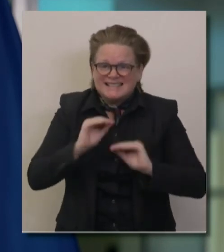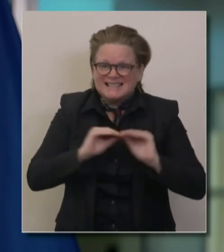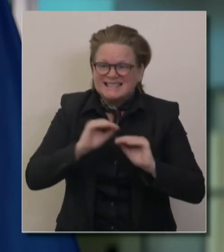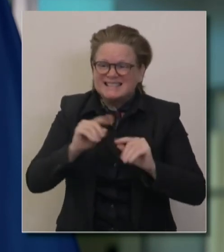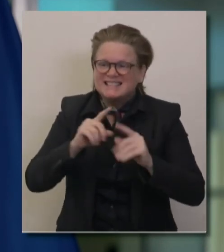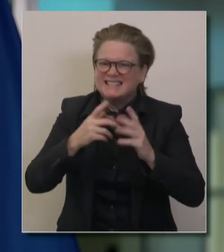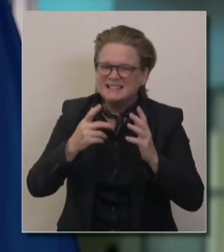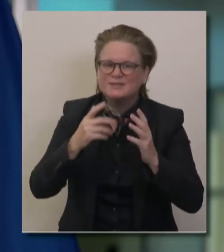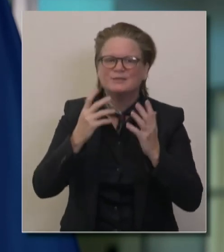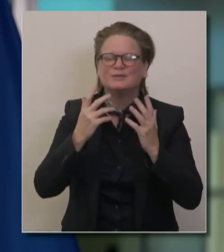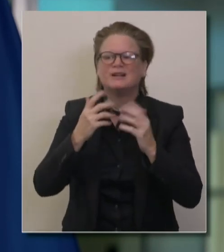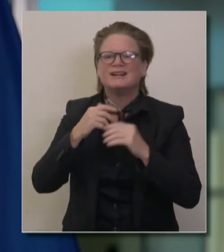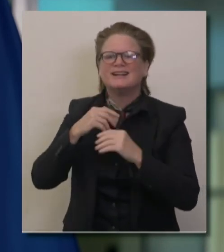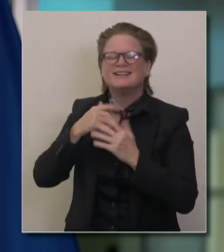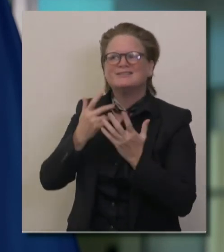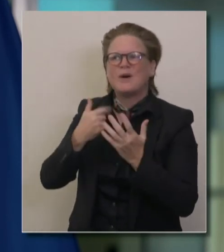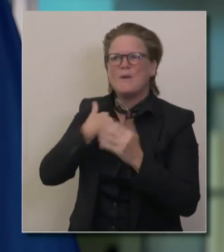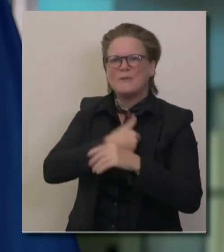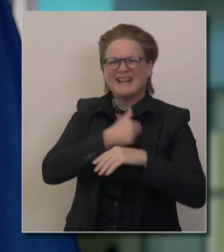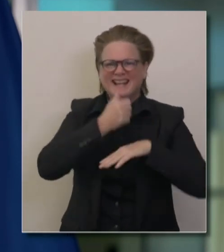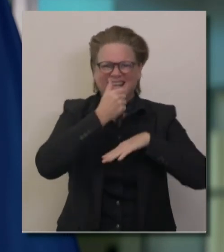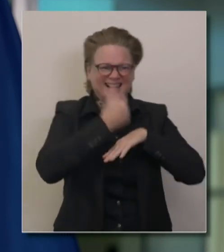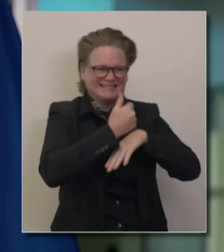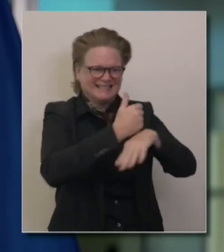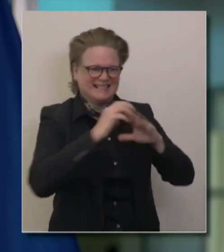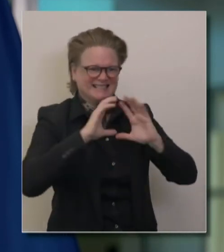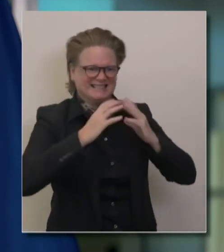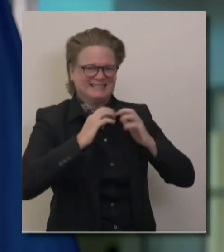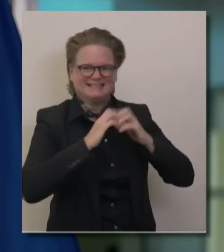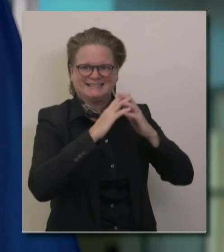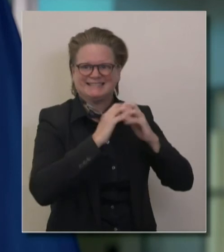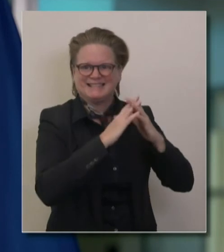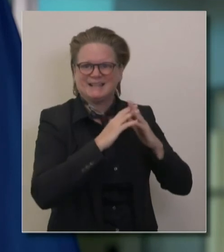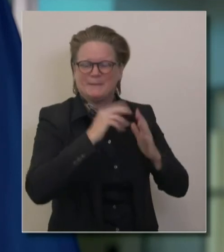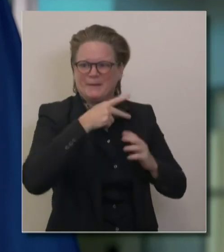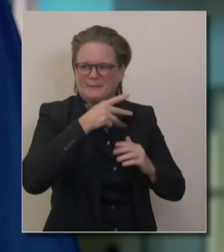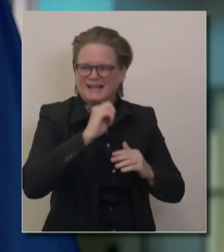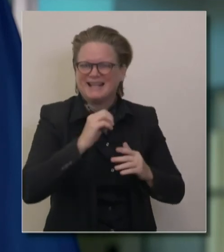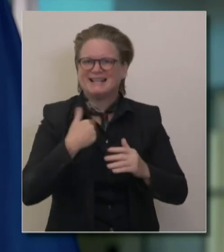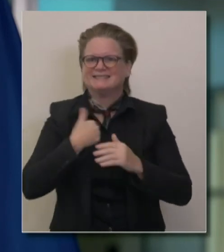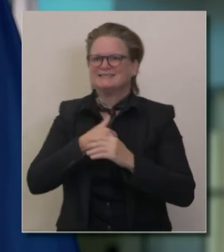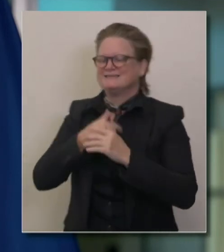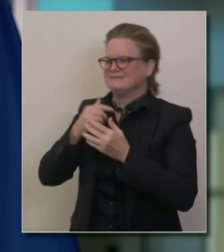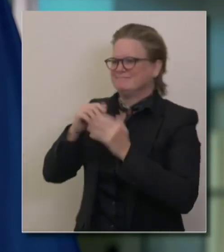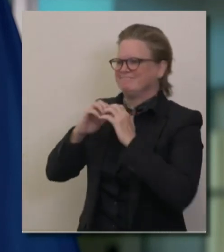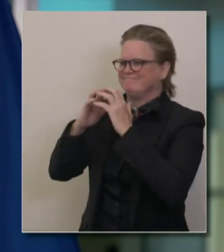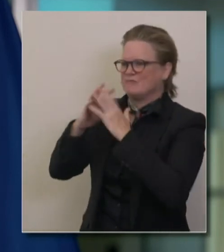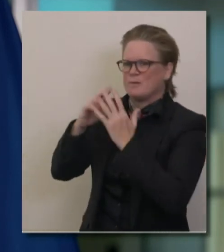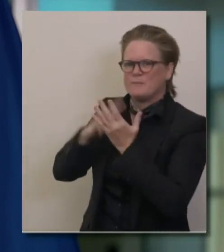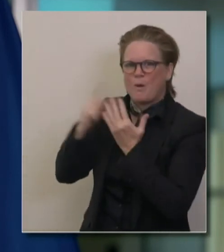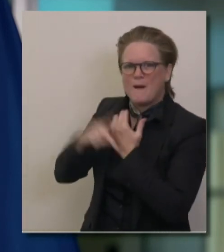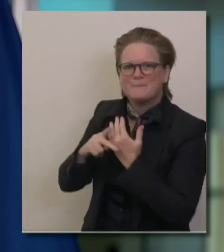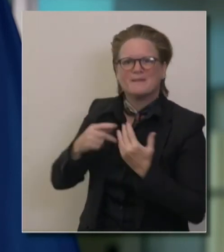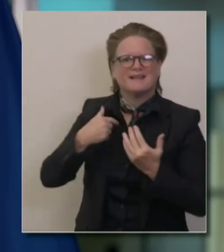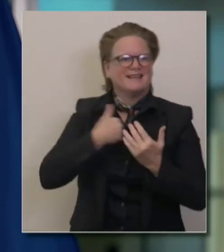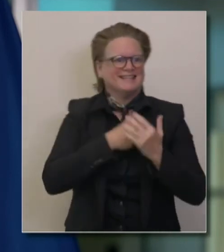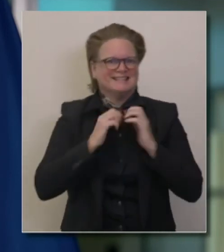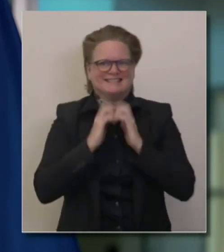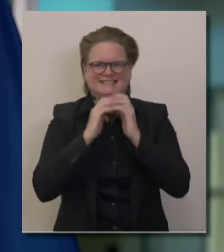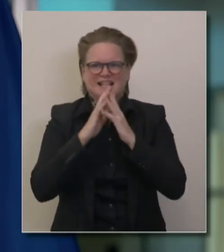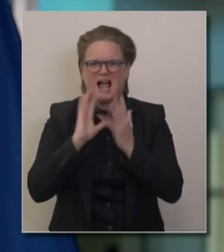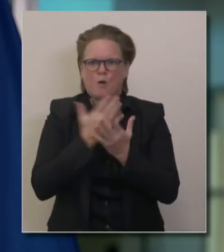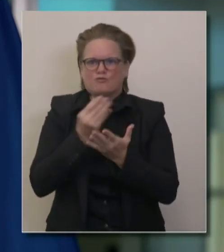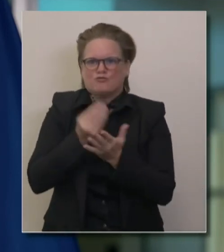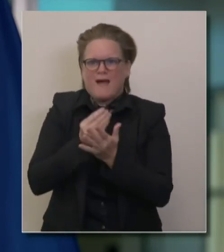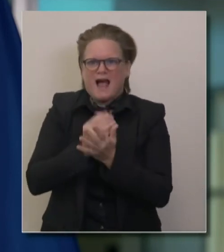by extending small business loans and grants to help support folks in this time of need. What California is